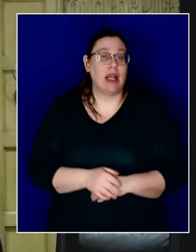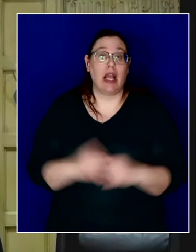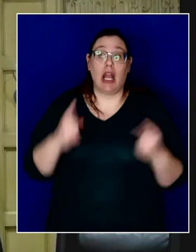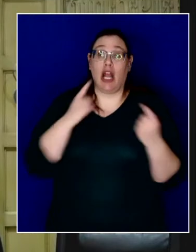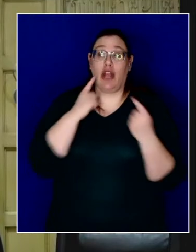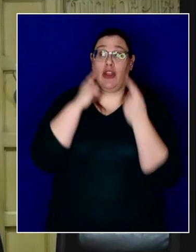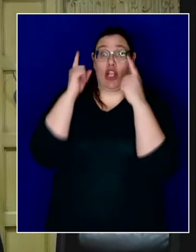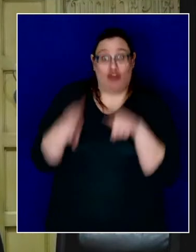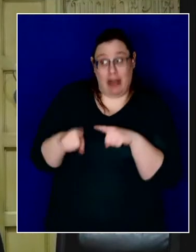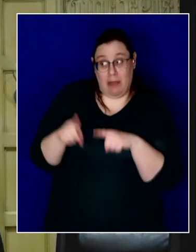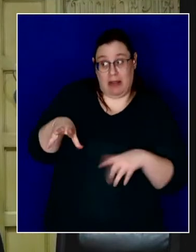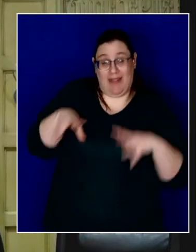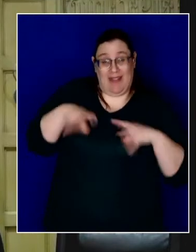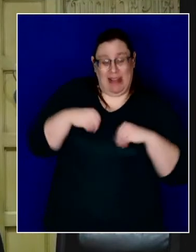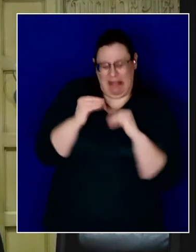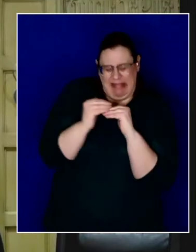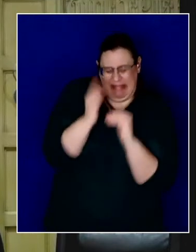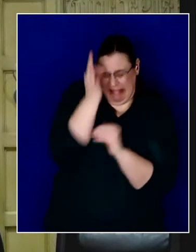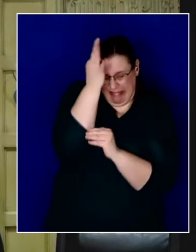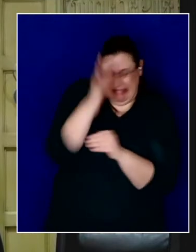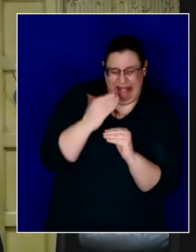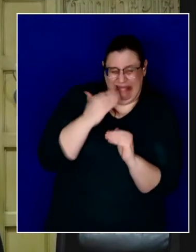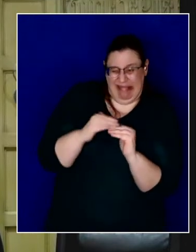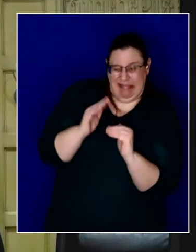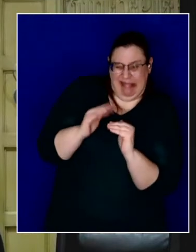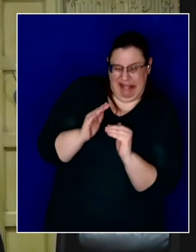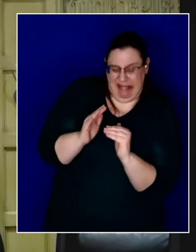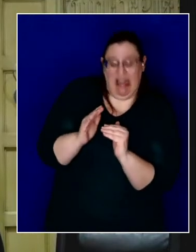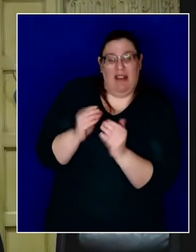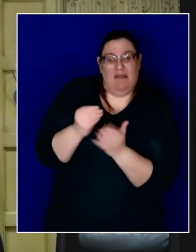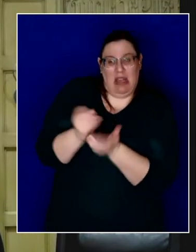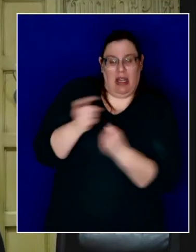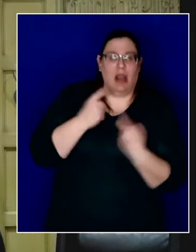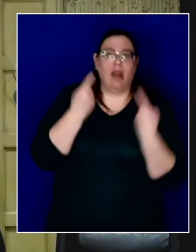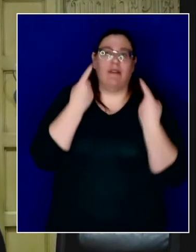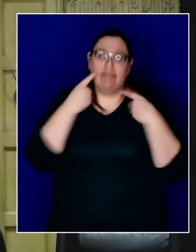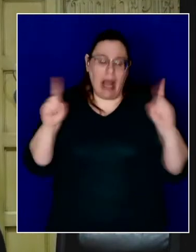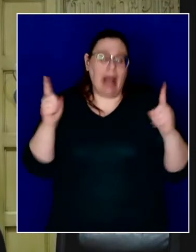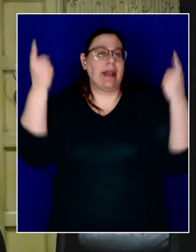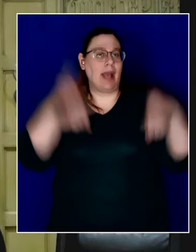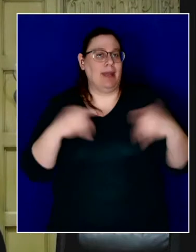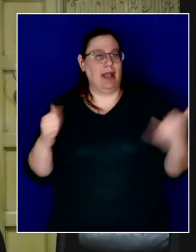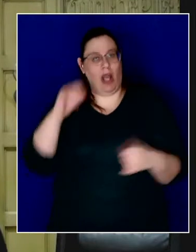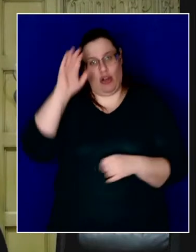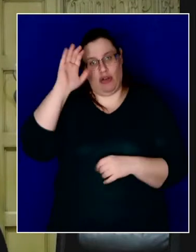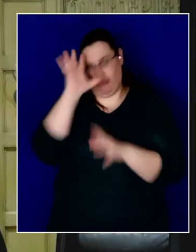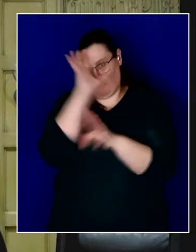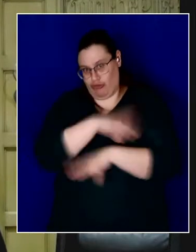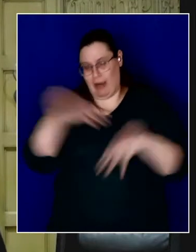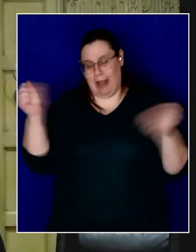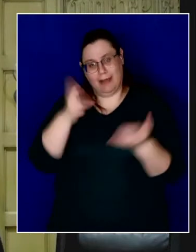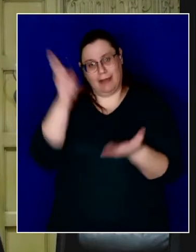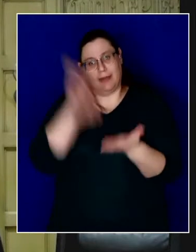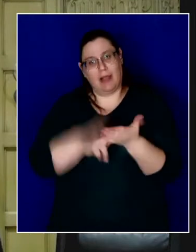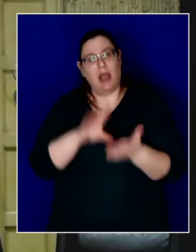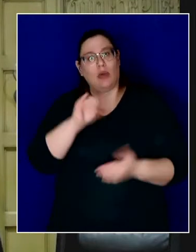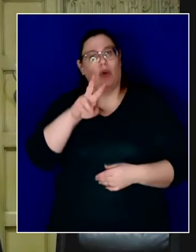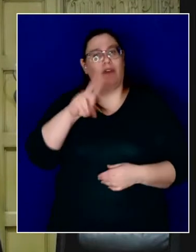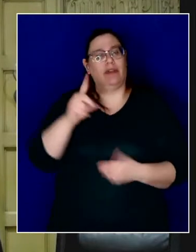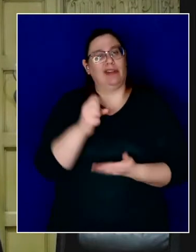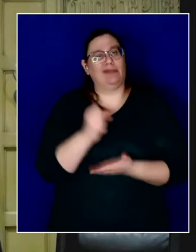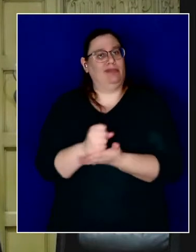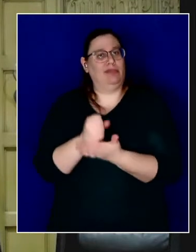us the bare minimum of relief, is on its way as the president finally signed the COVID-19 relief package. It includes $25 billion